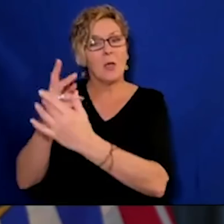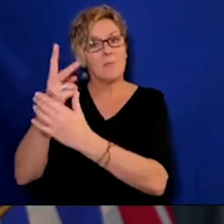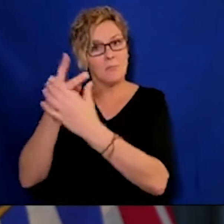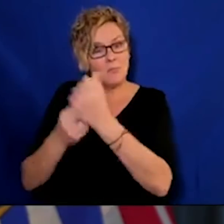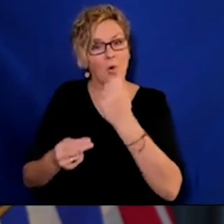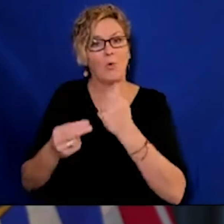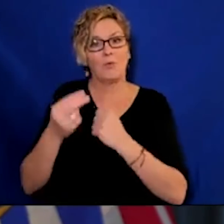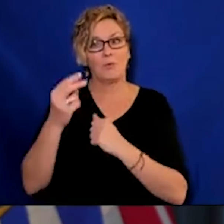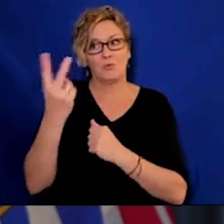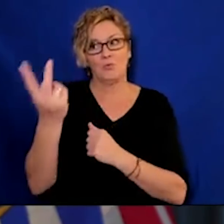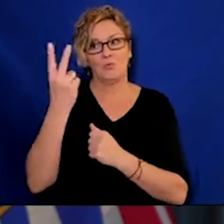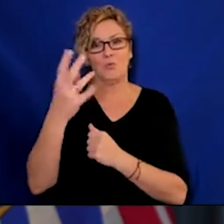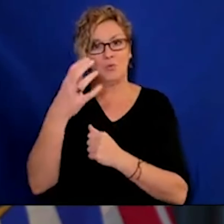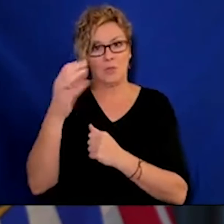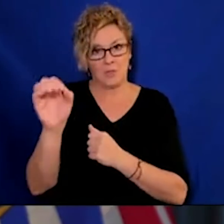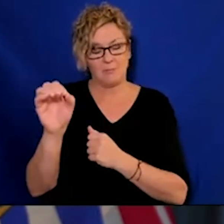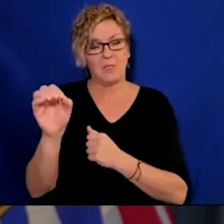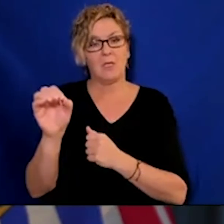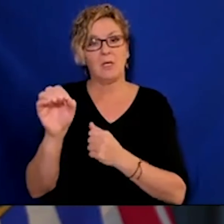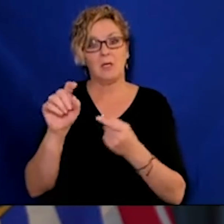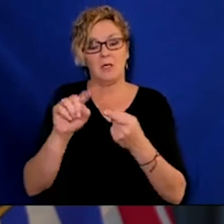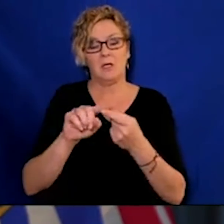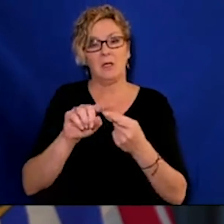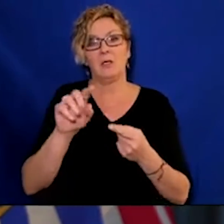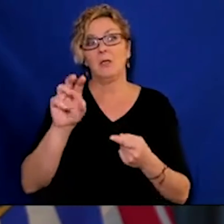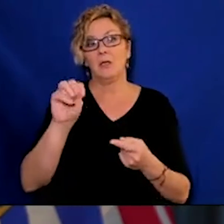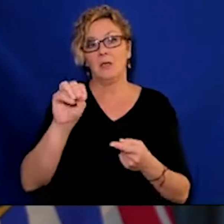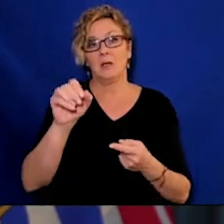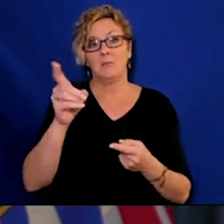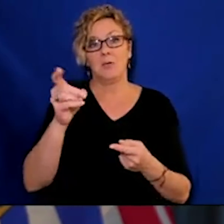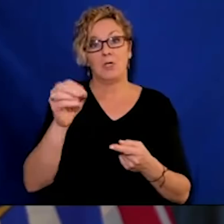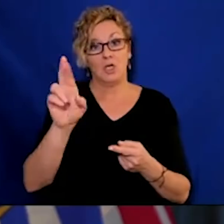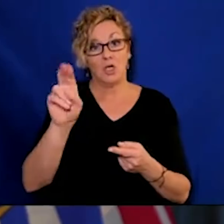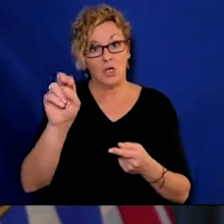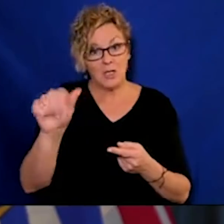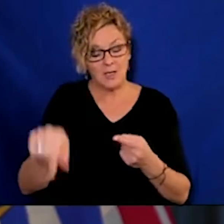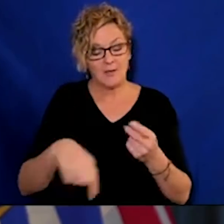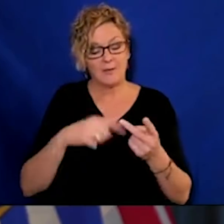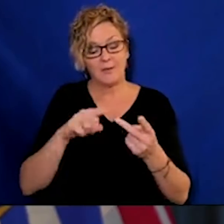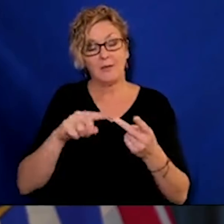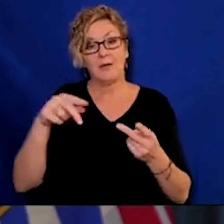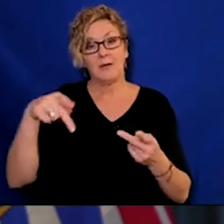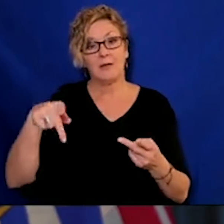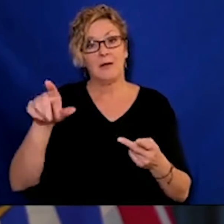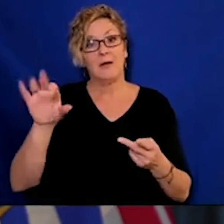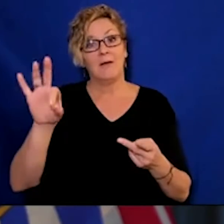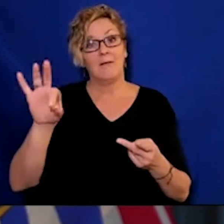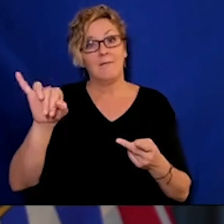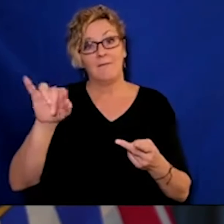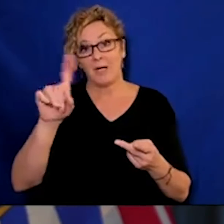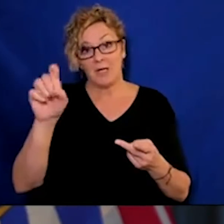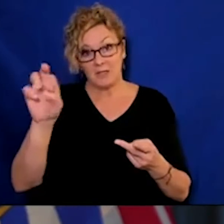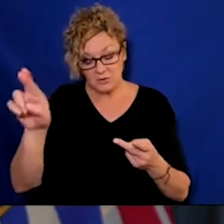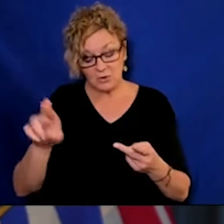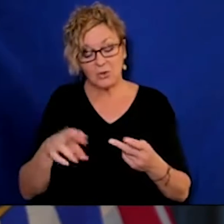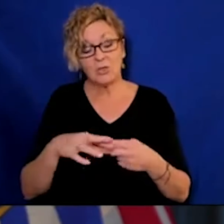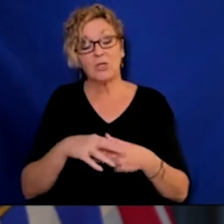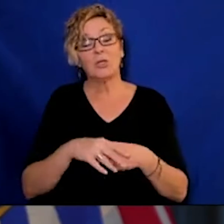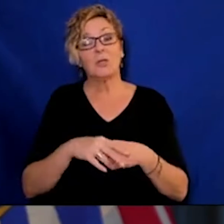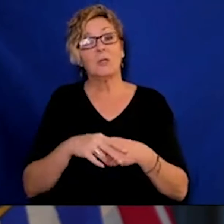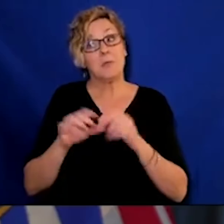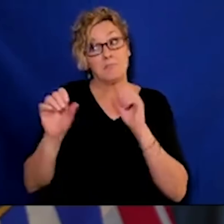Canada and what we are planning for is early in the next year, in the new year, to be able to start